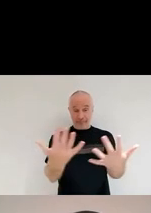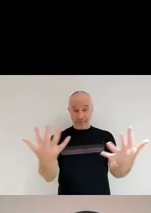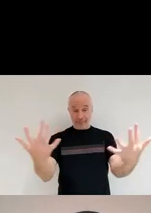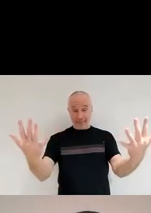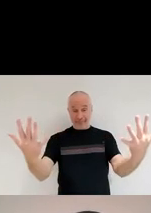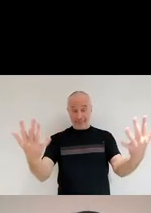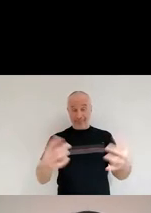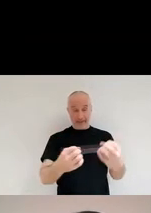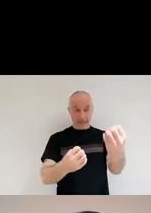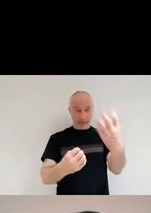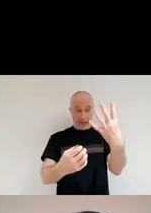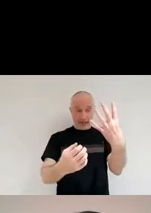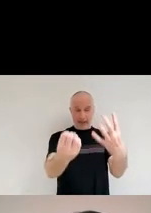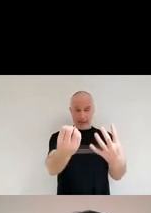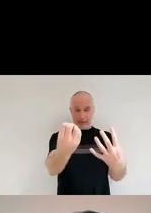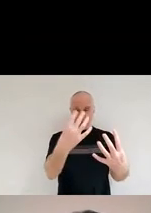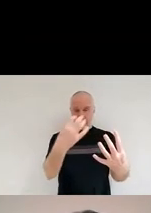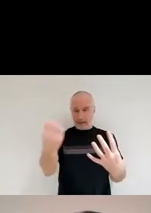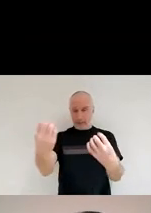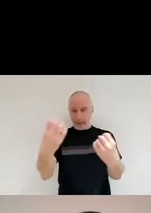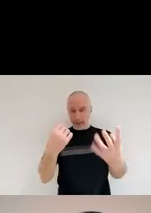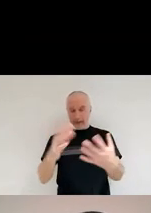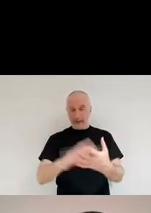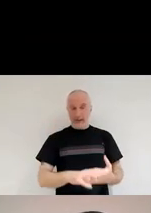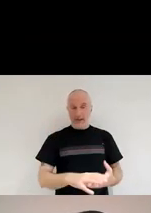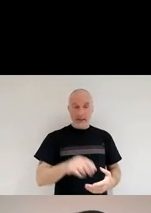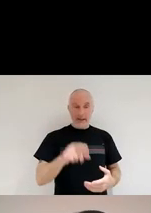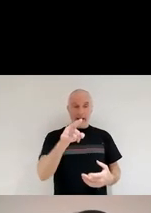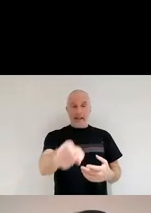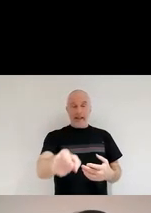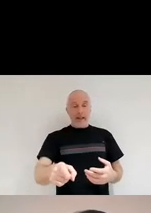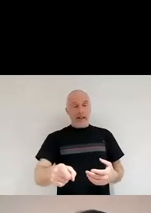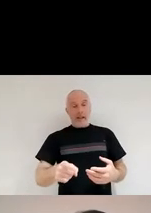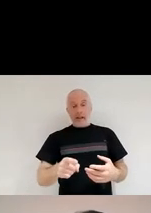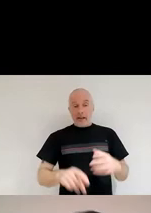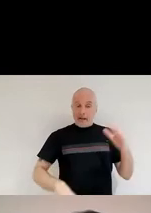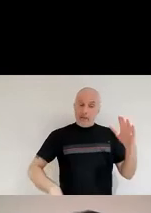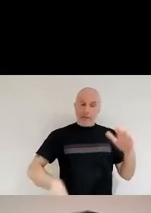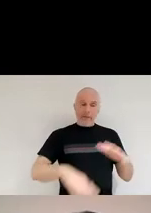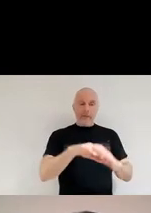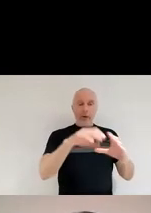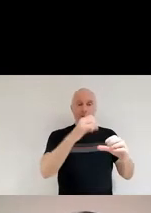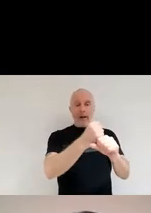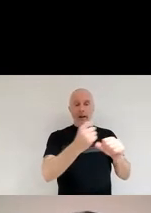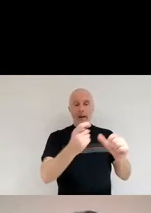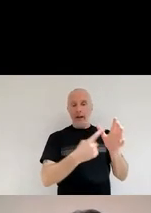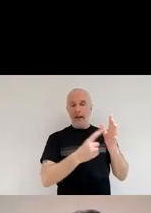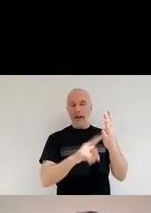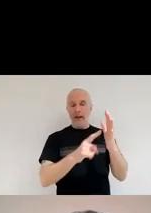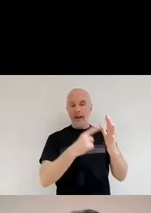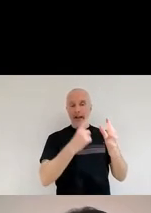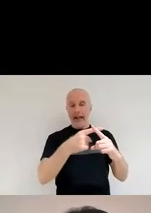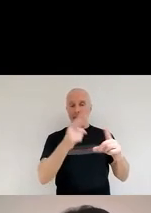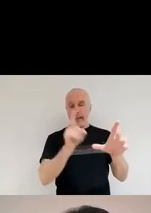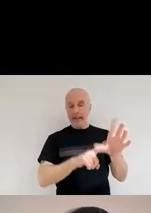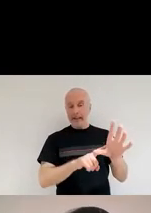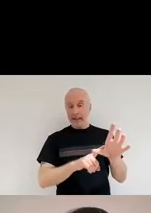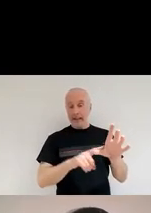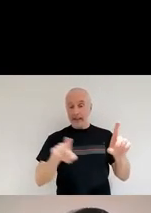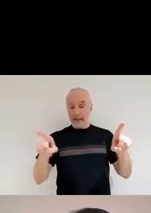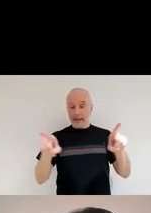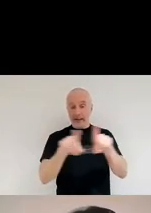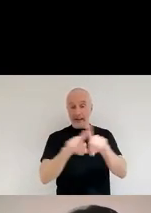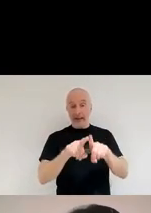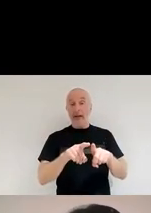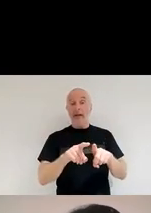is a whole galaxy. And it's not only a whole galaxy is a whole dusty